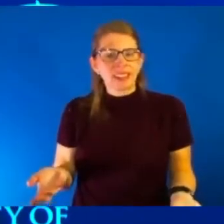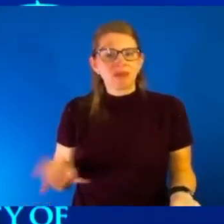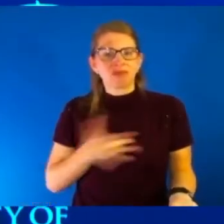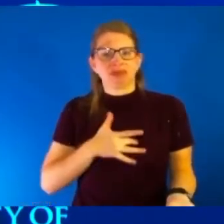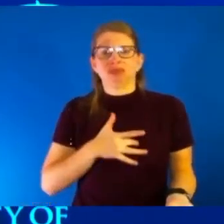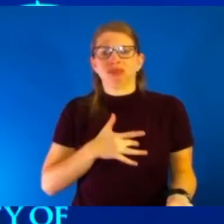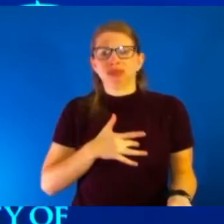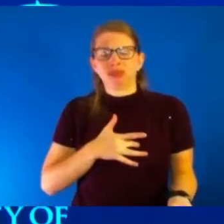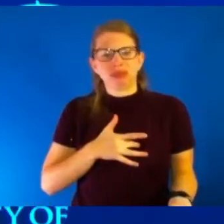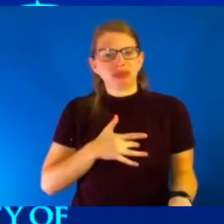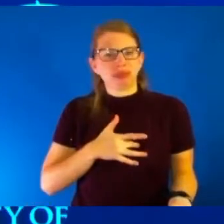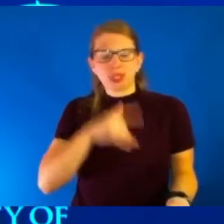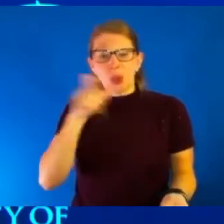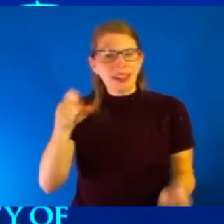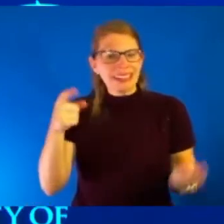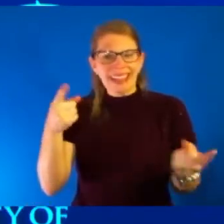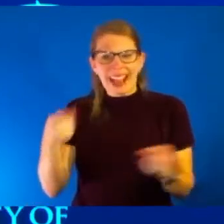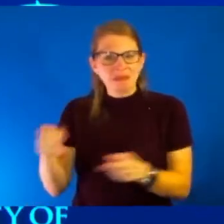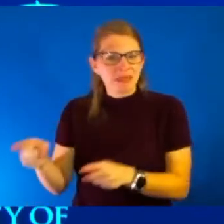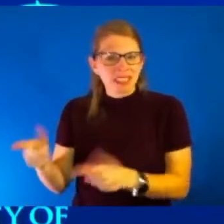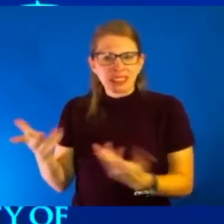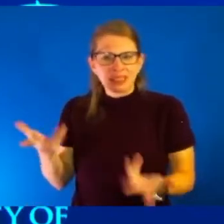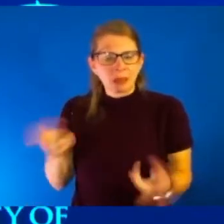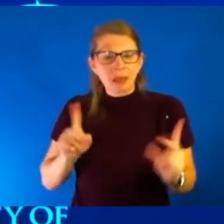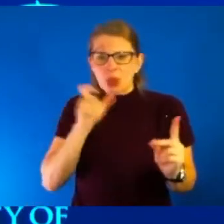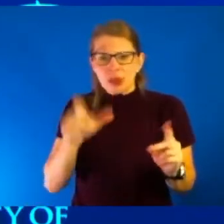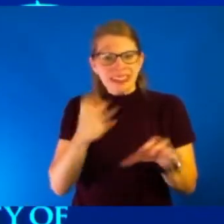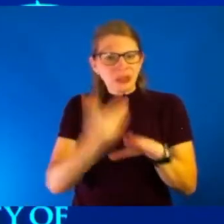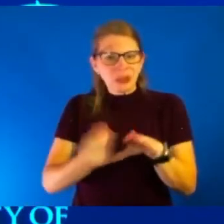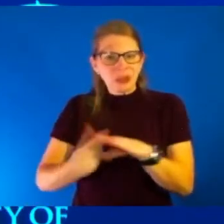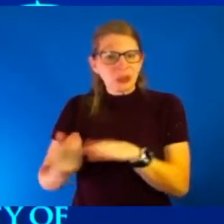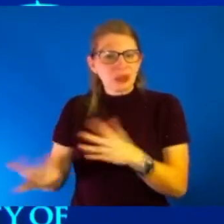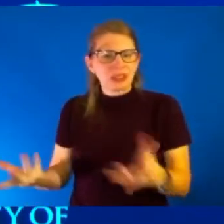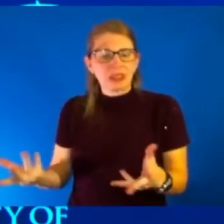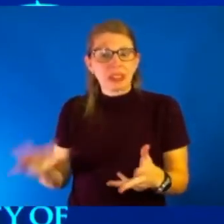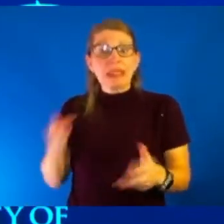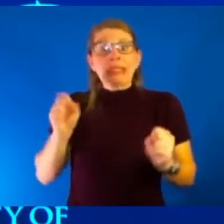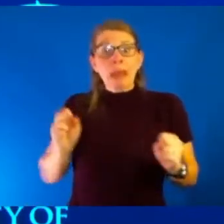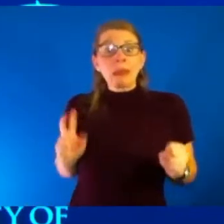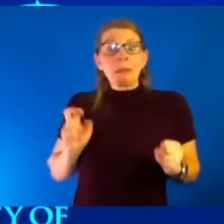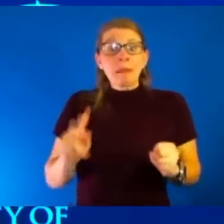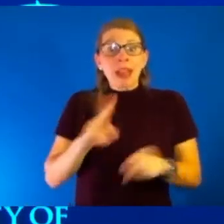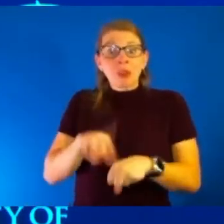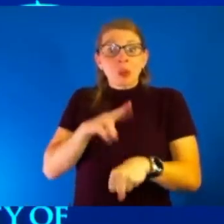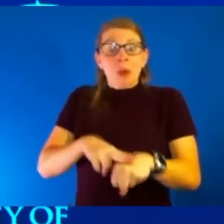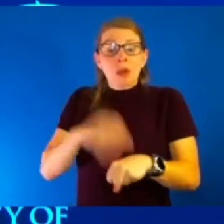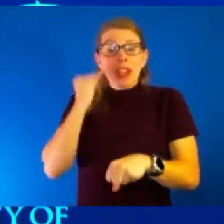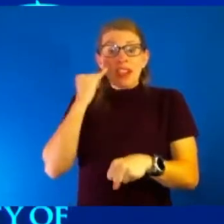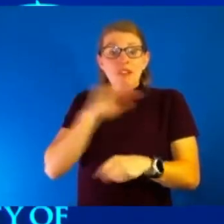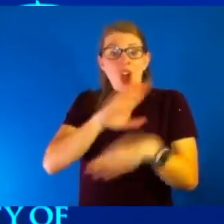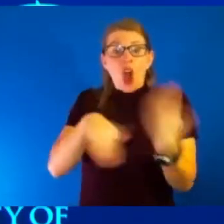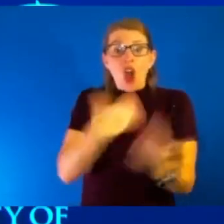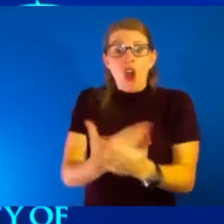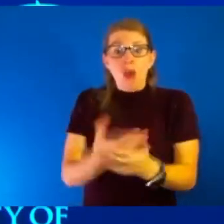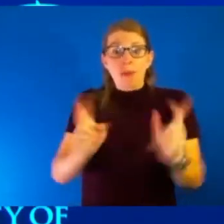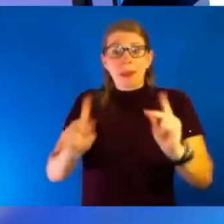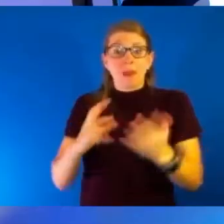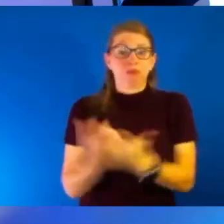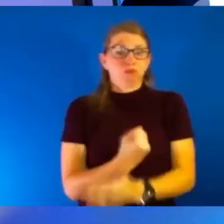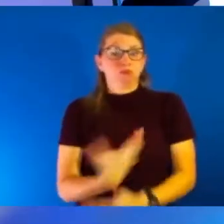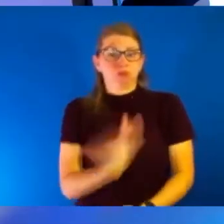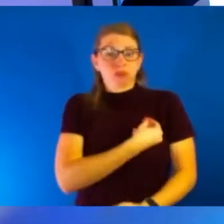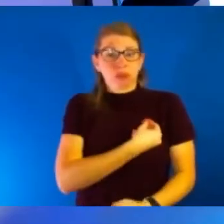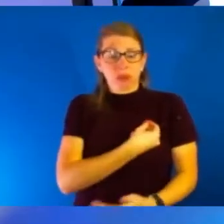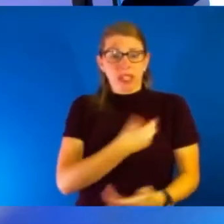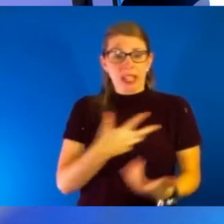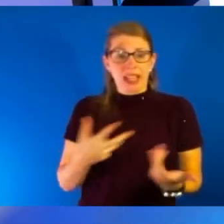doesn't need to be so. And we could all be back to normal if we could all get folks vaccinated. How can we keep, we